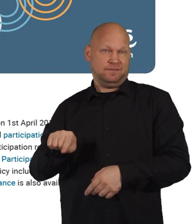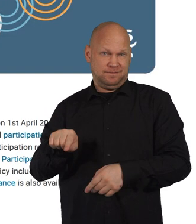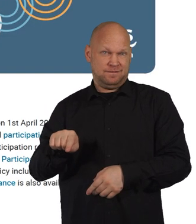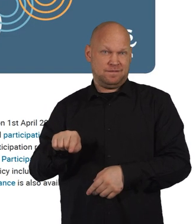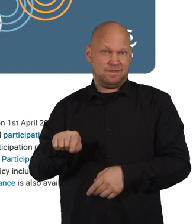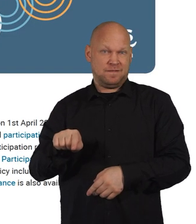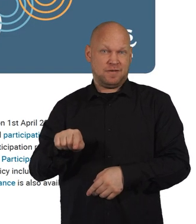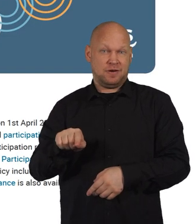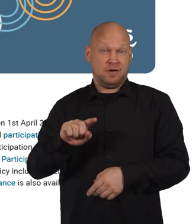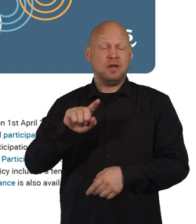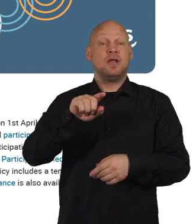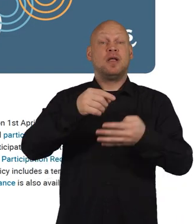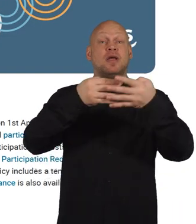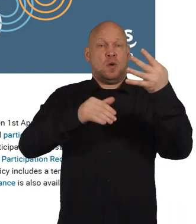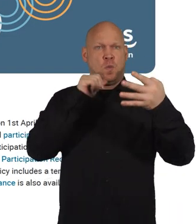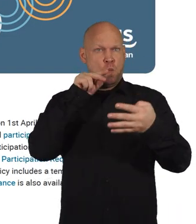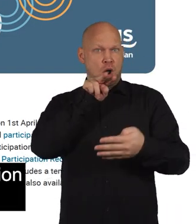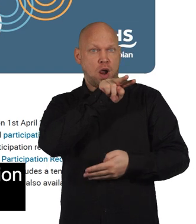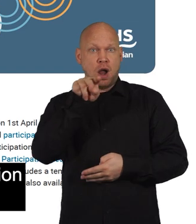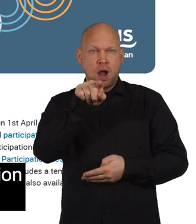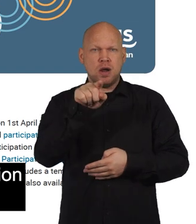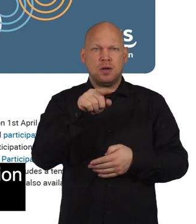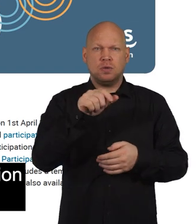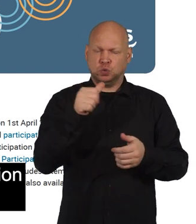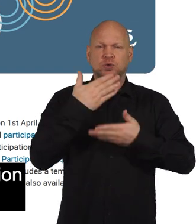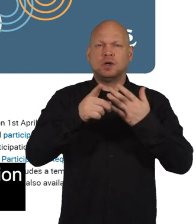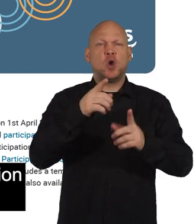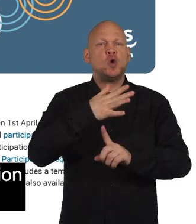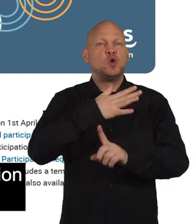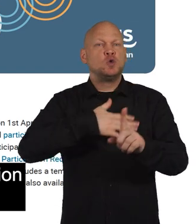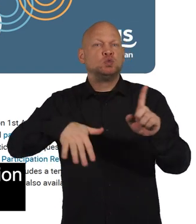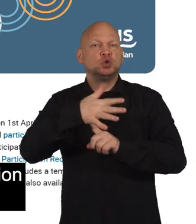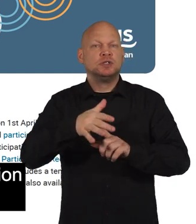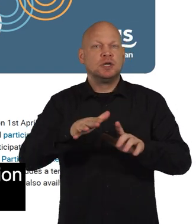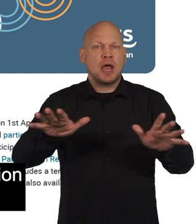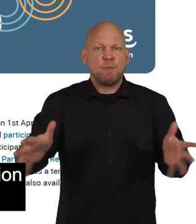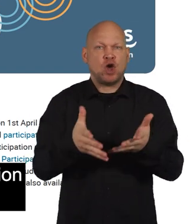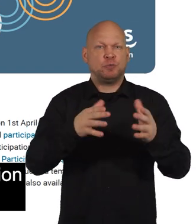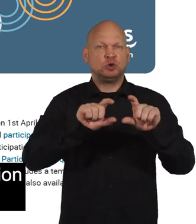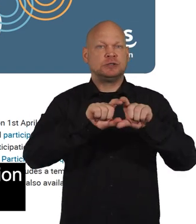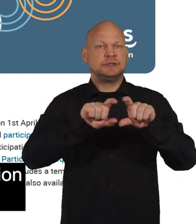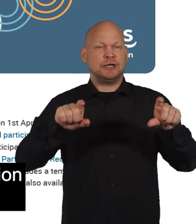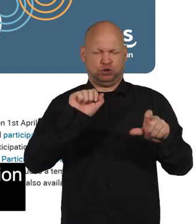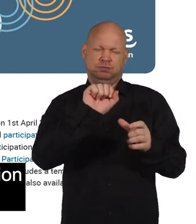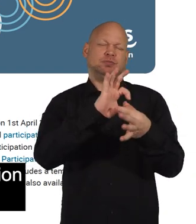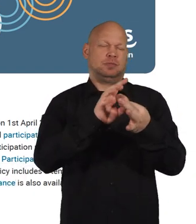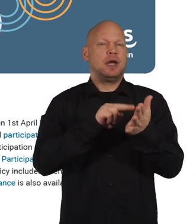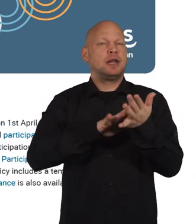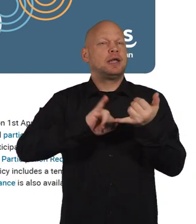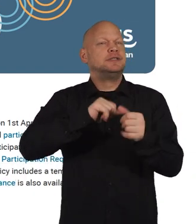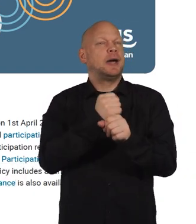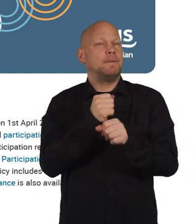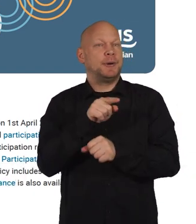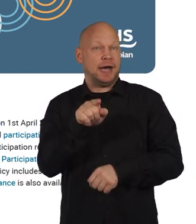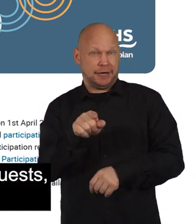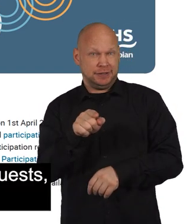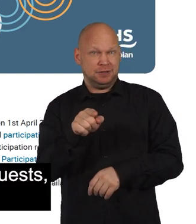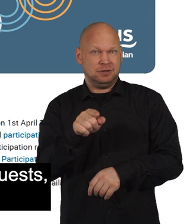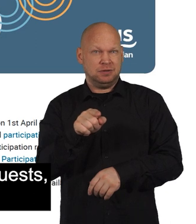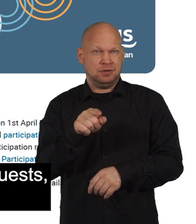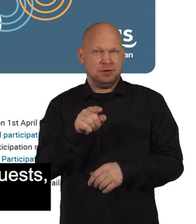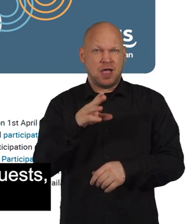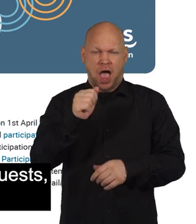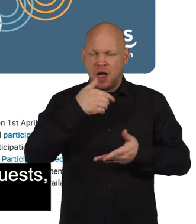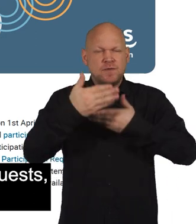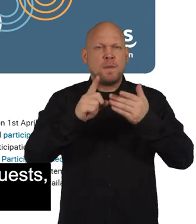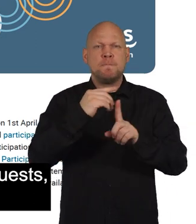The first search result that you see should be the Community Empowerment section of NHS Grampian's website. As